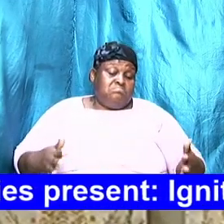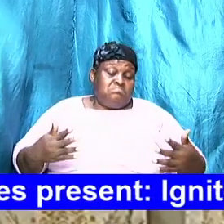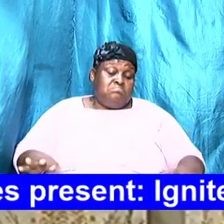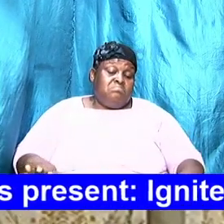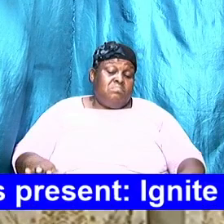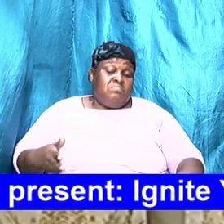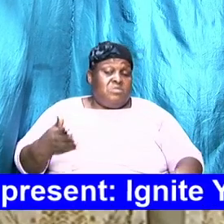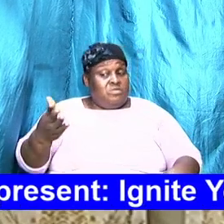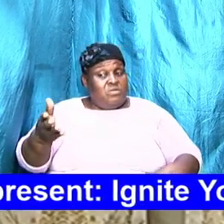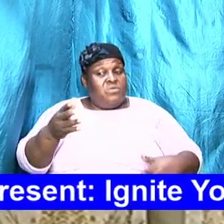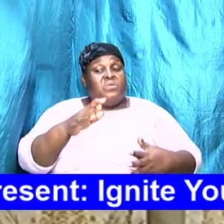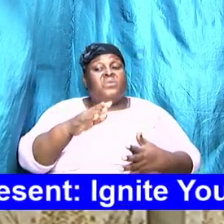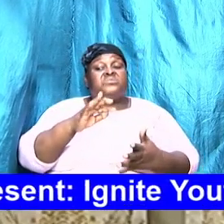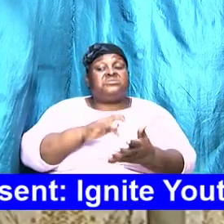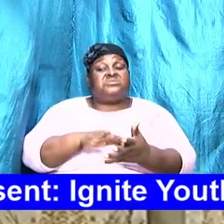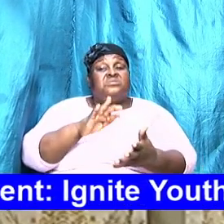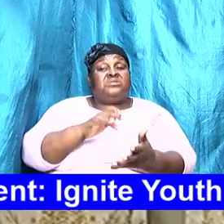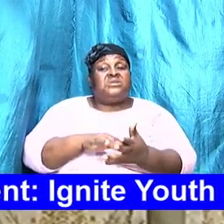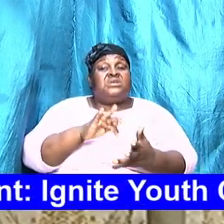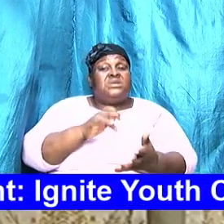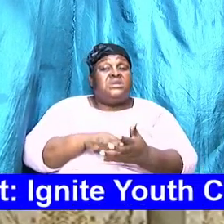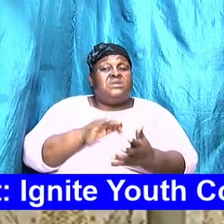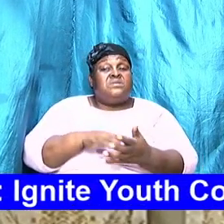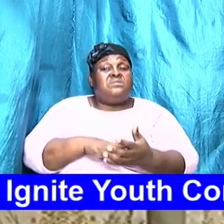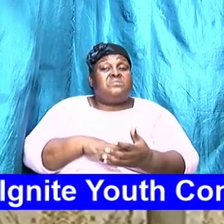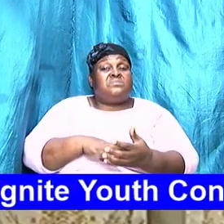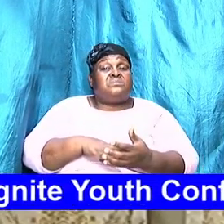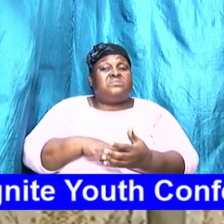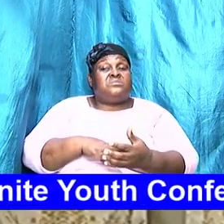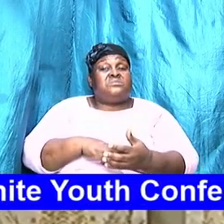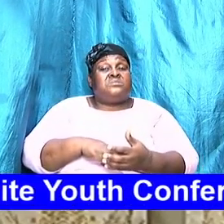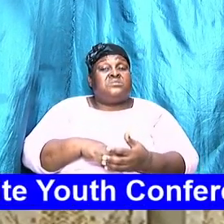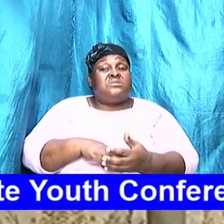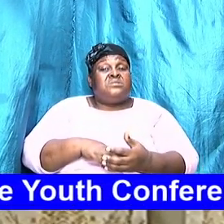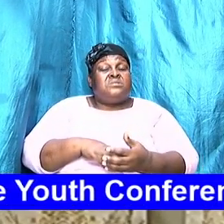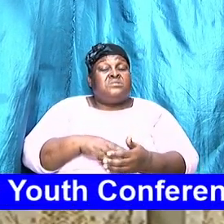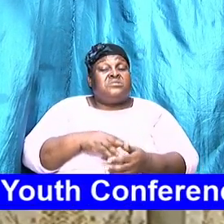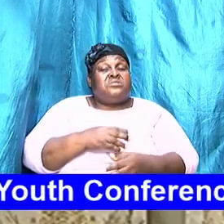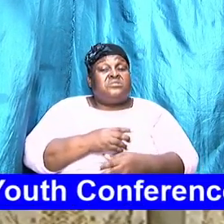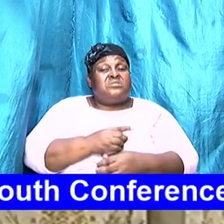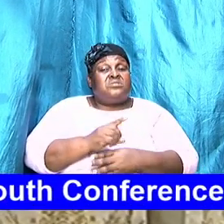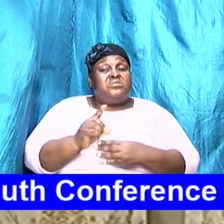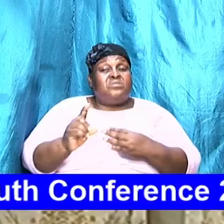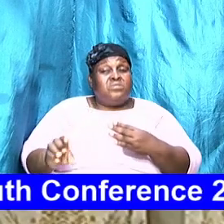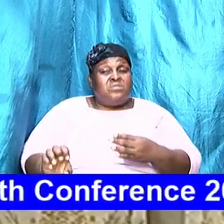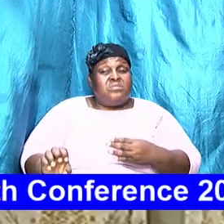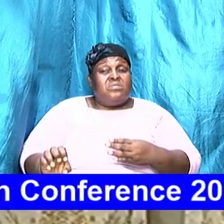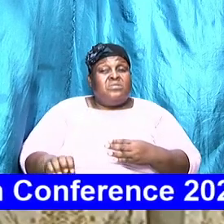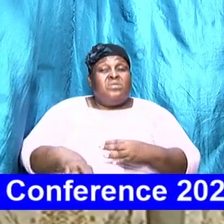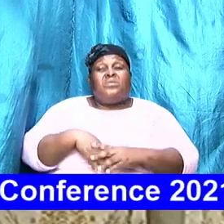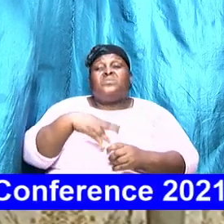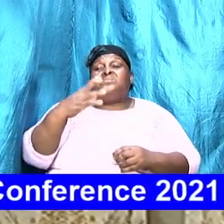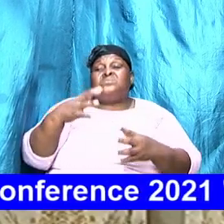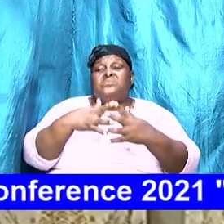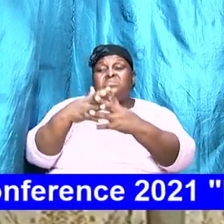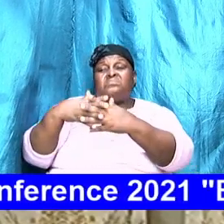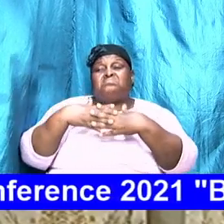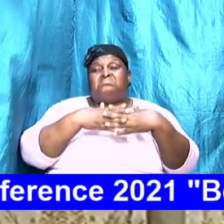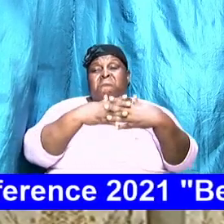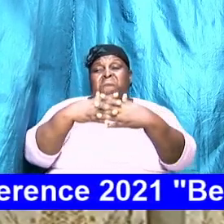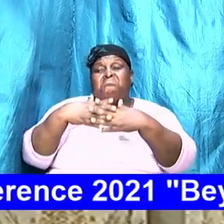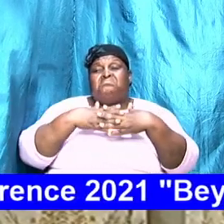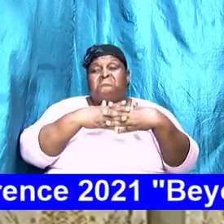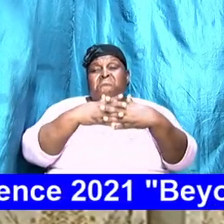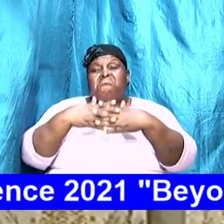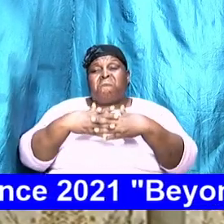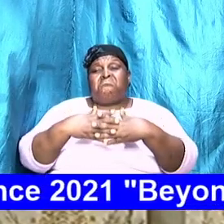those studies were done at the time out of the United States. And the sample was in the United States. But later on,